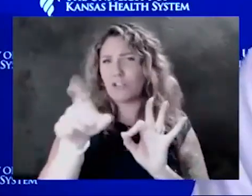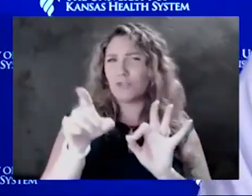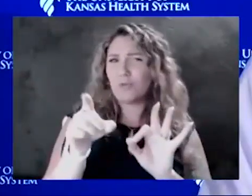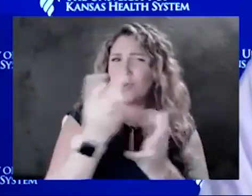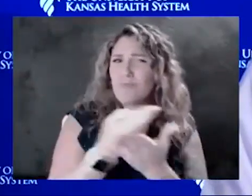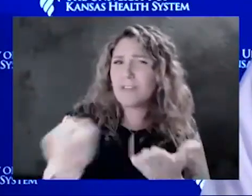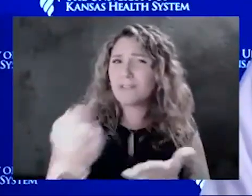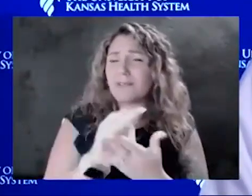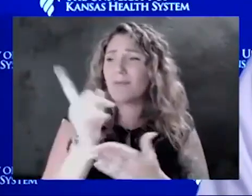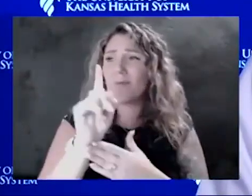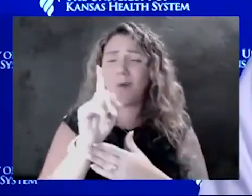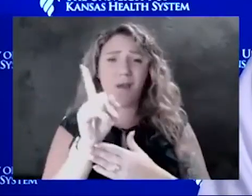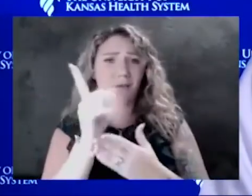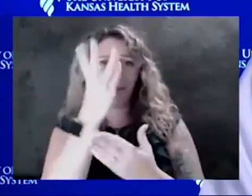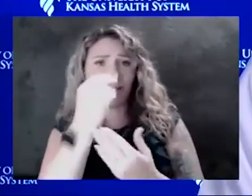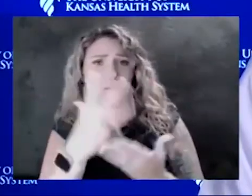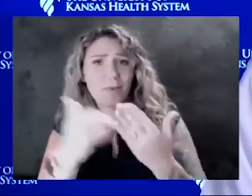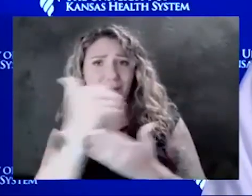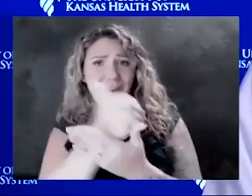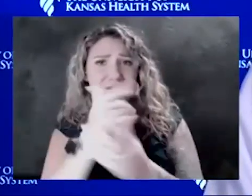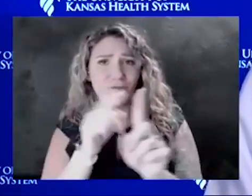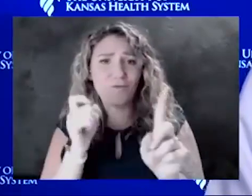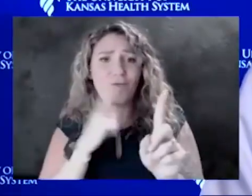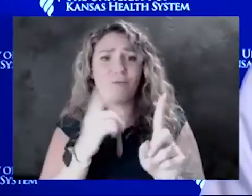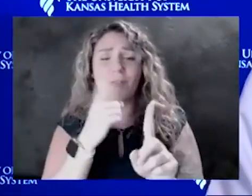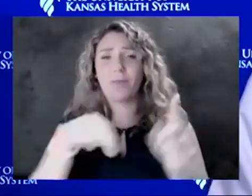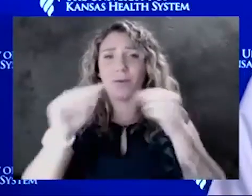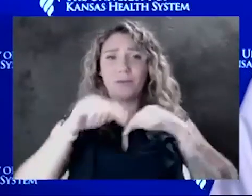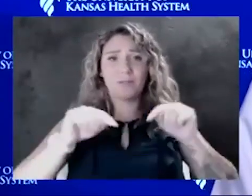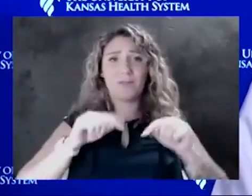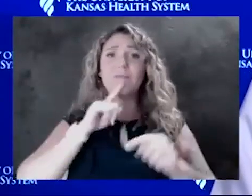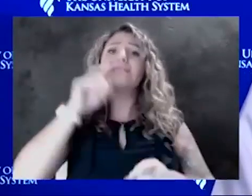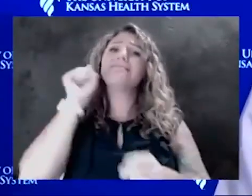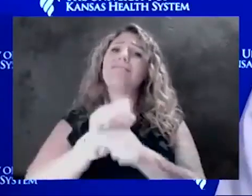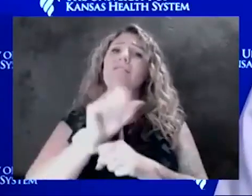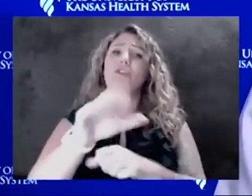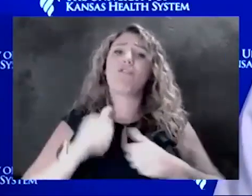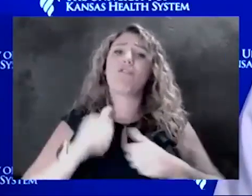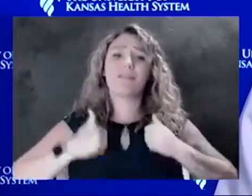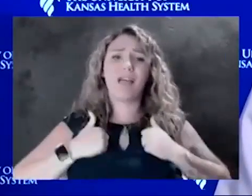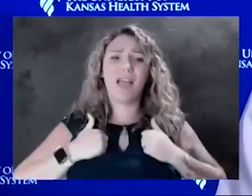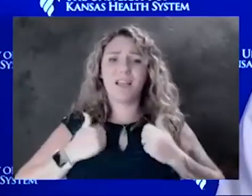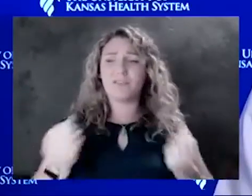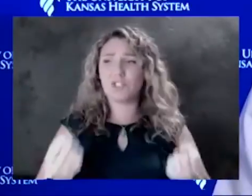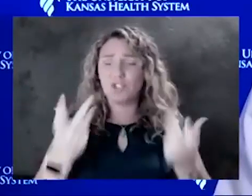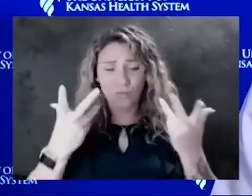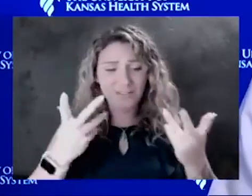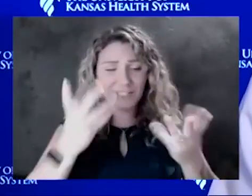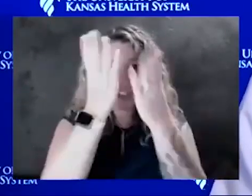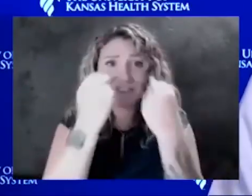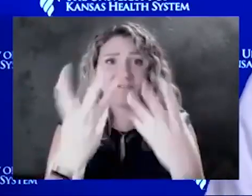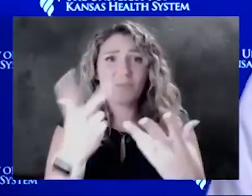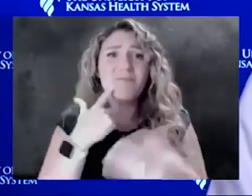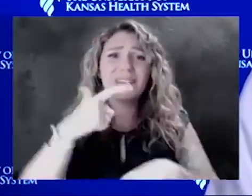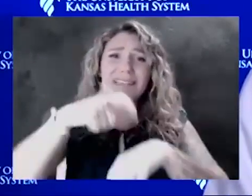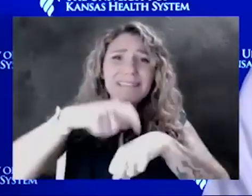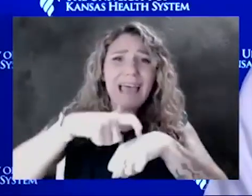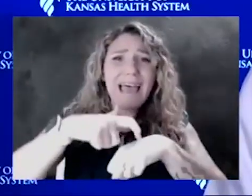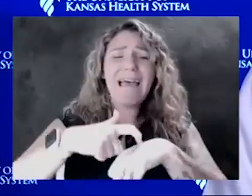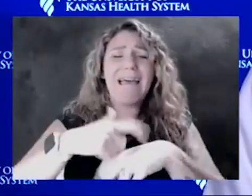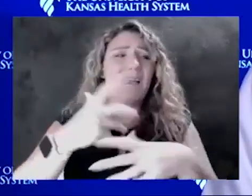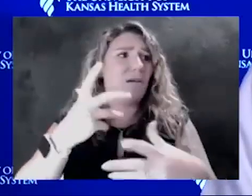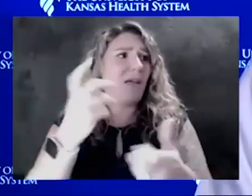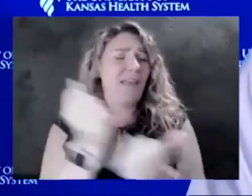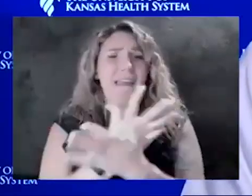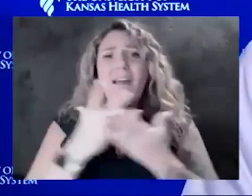we always have to go back to those people that do dedicate their lives and put so much information, time and energy into looking at all the information